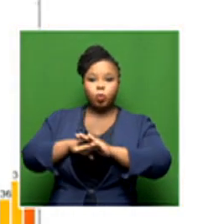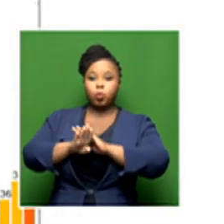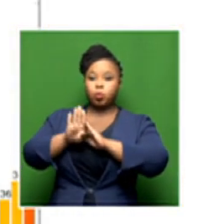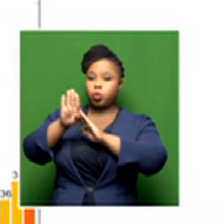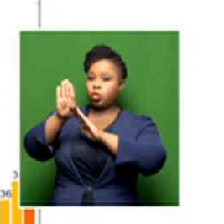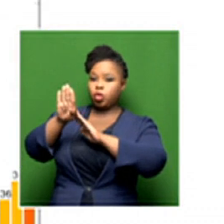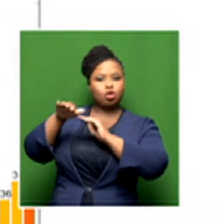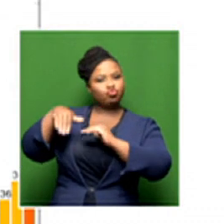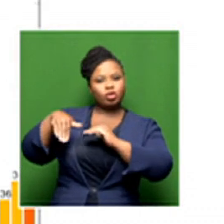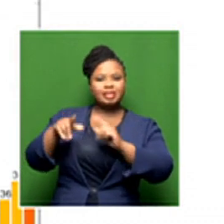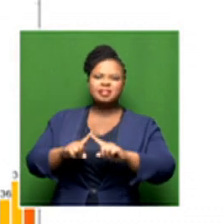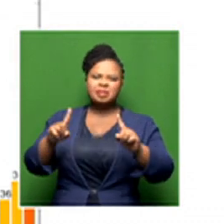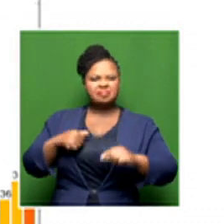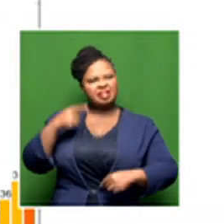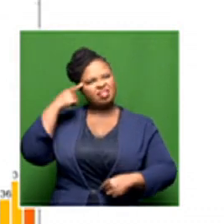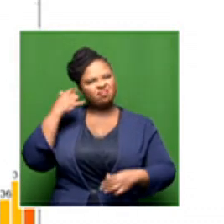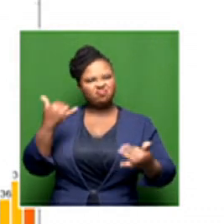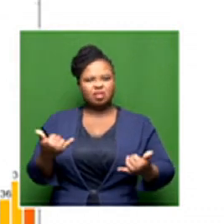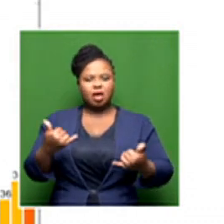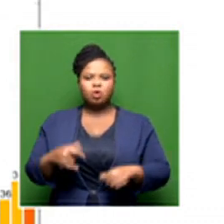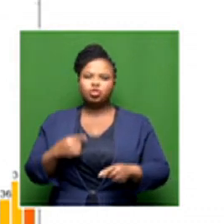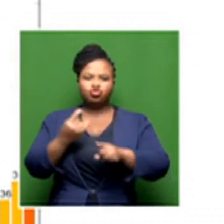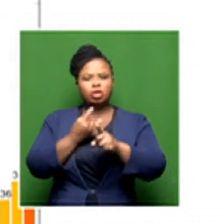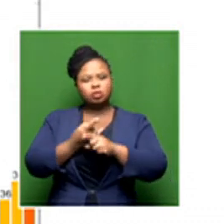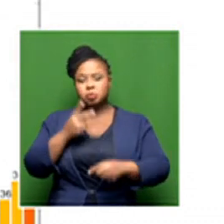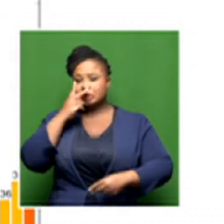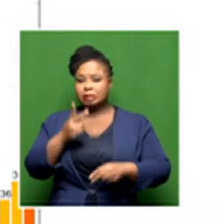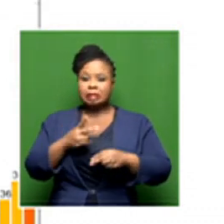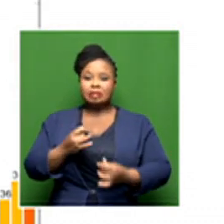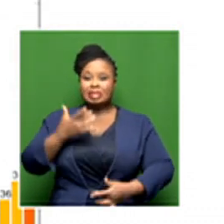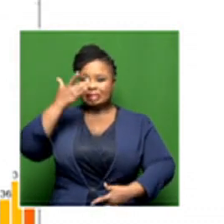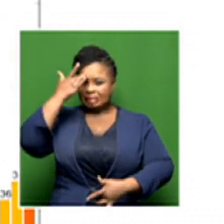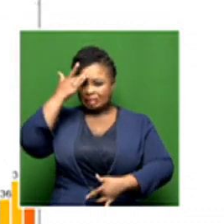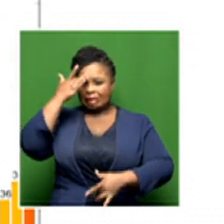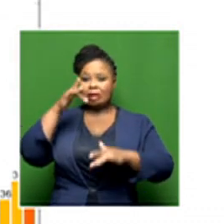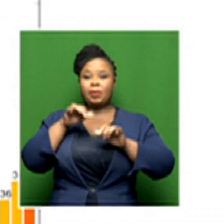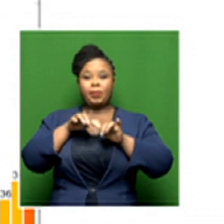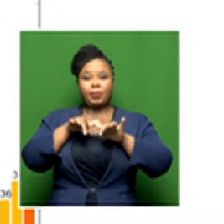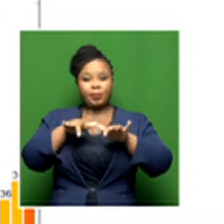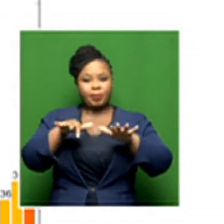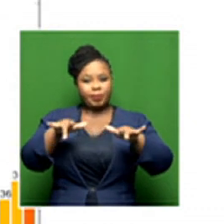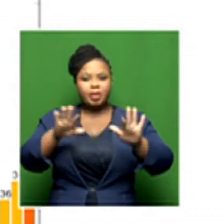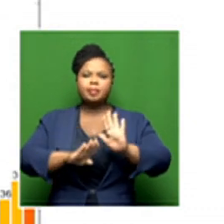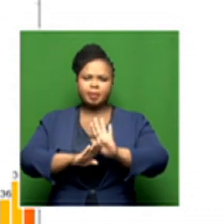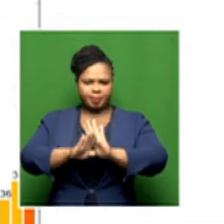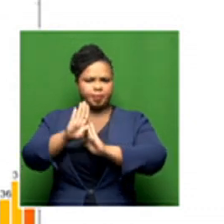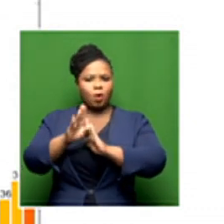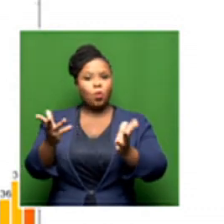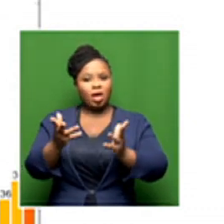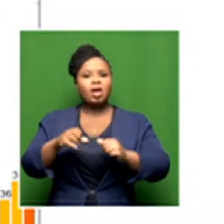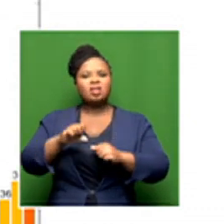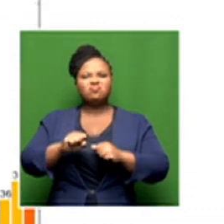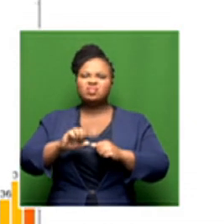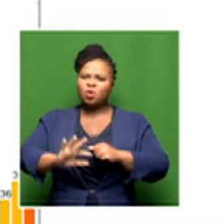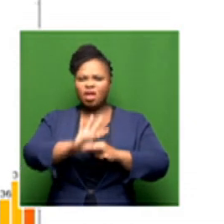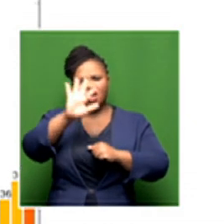threshold. But I think it's now just a matter of semantics. The infection rate has risen nationally and across all of